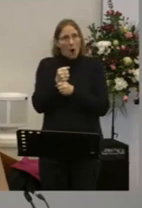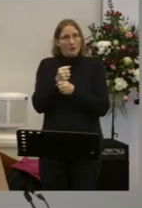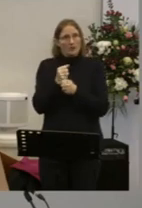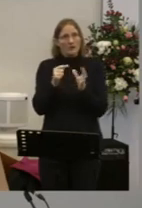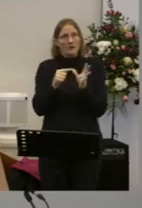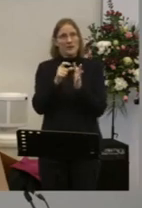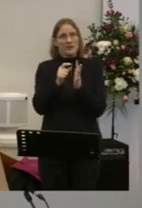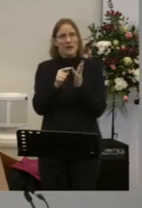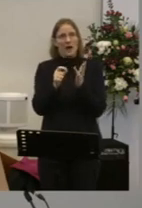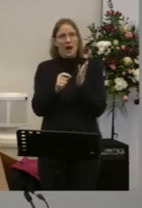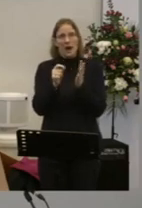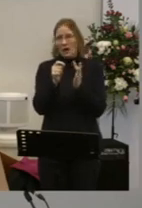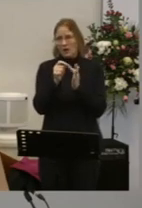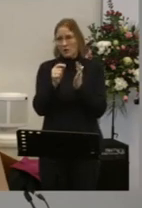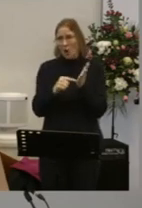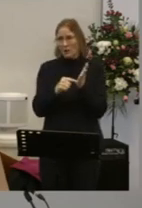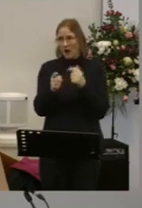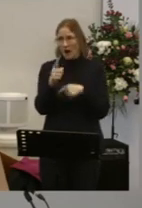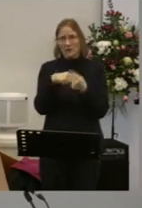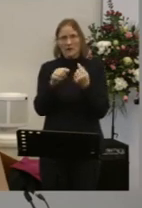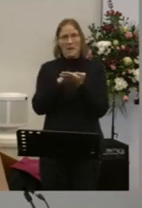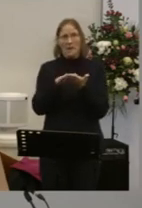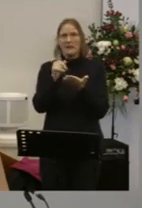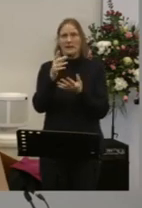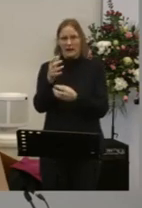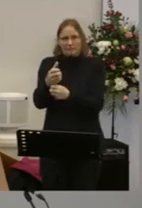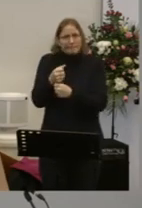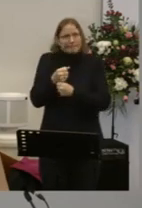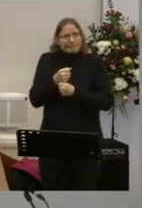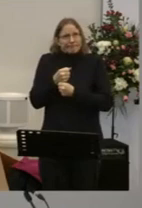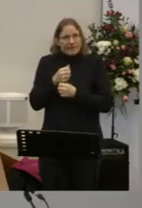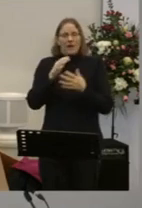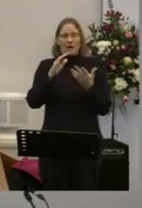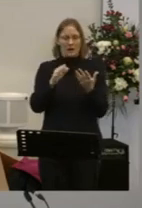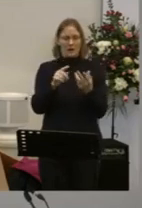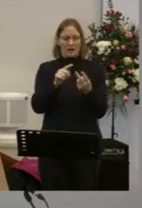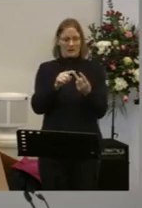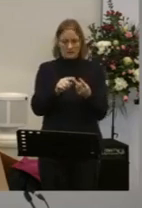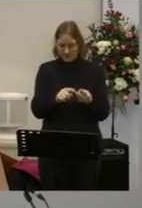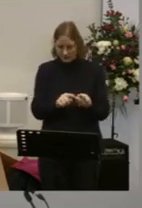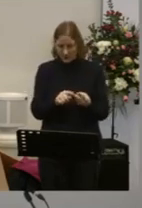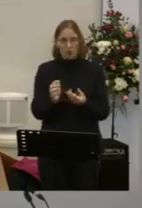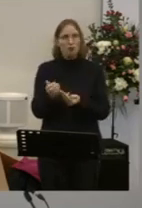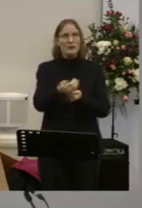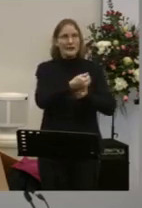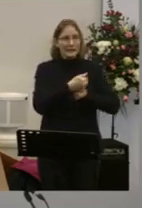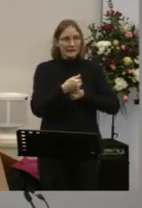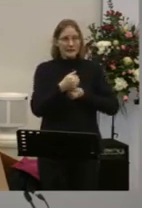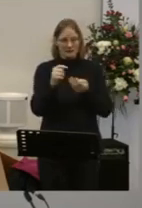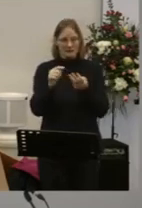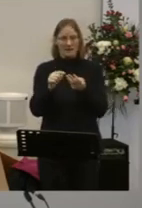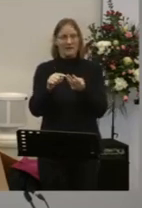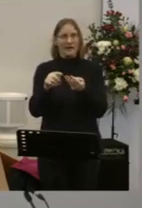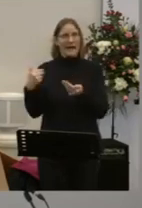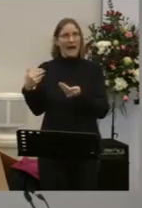adopted We are redeemed And we receive our inheritance So in him we are adopted Verses 4 and 5